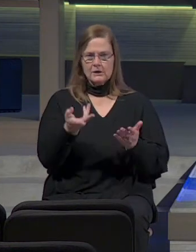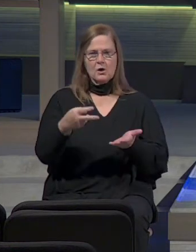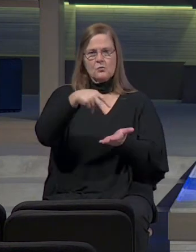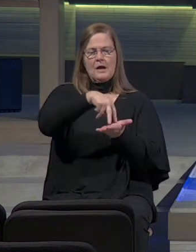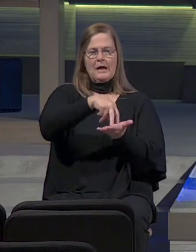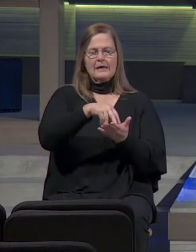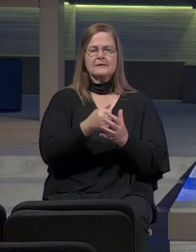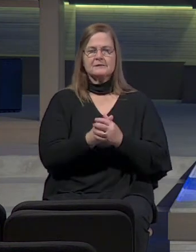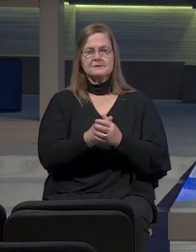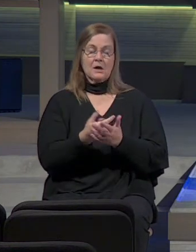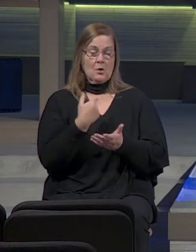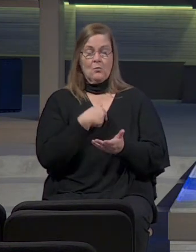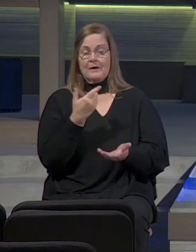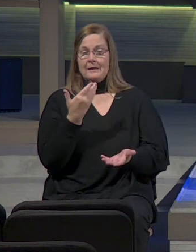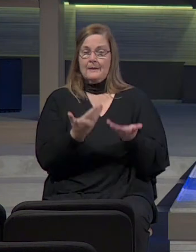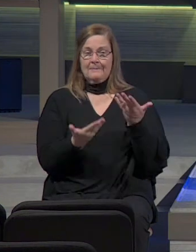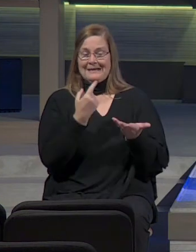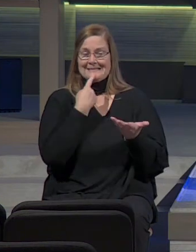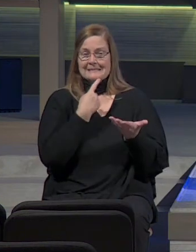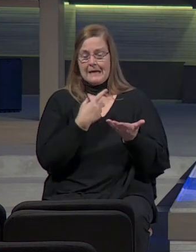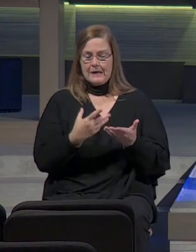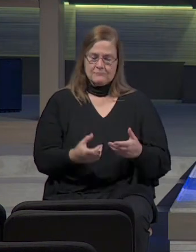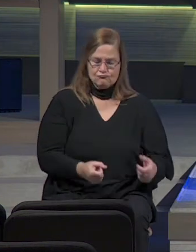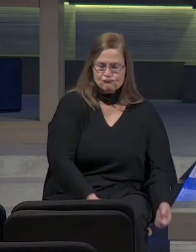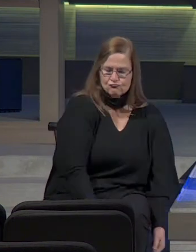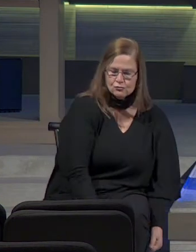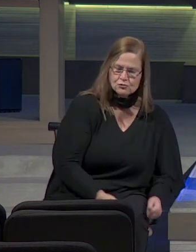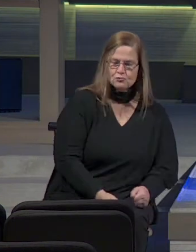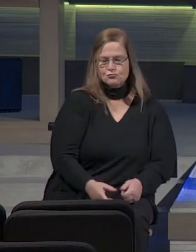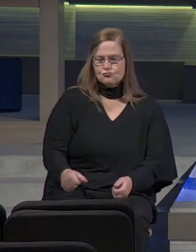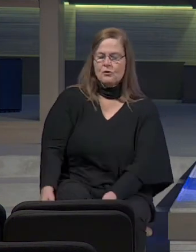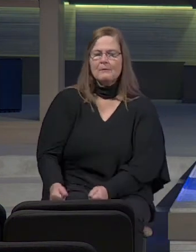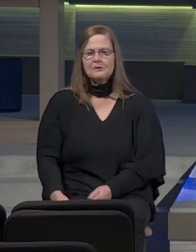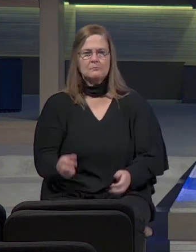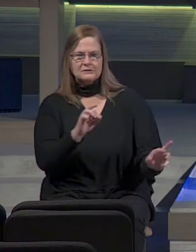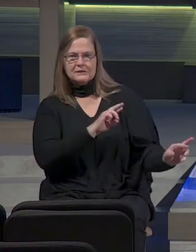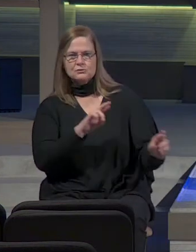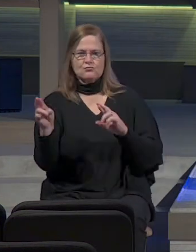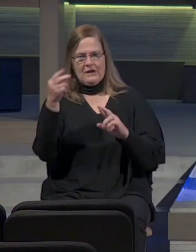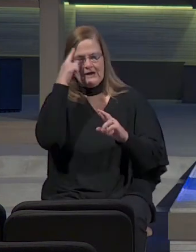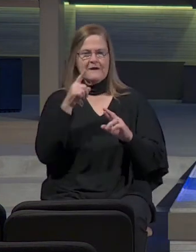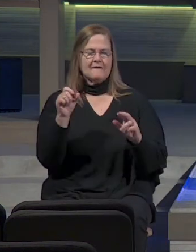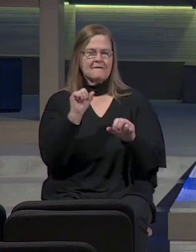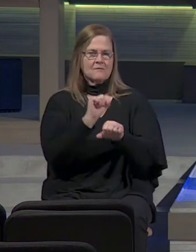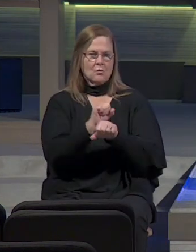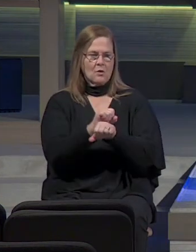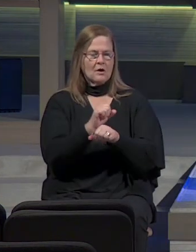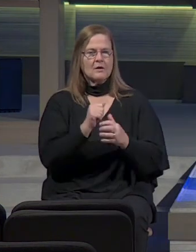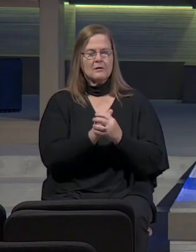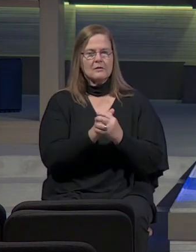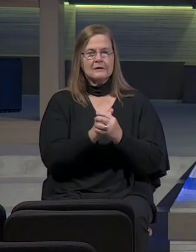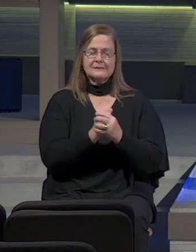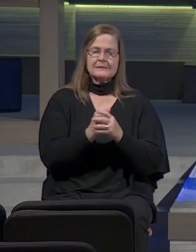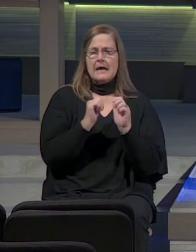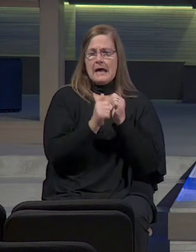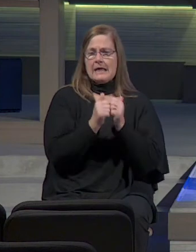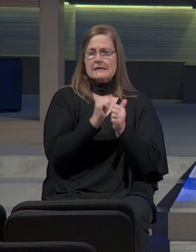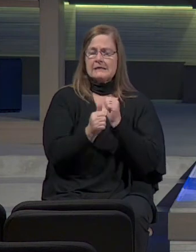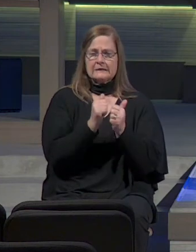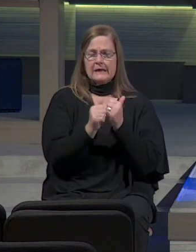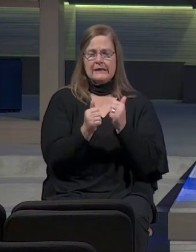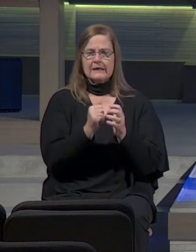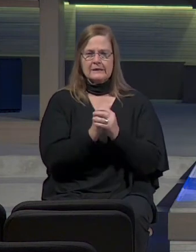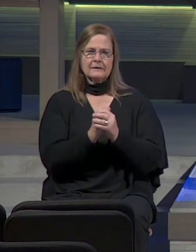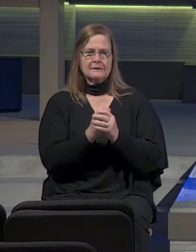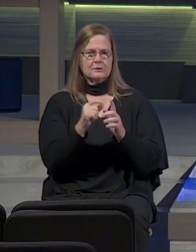Strap on your boots and get ready for work. It's a little bit of an athletic term which is to say tighten up those things that hold